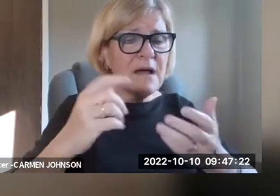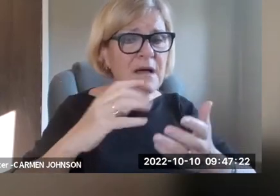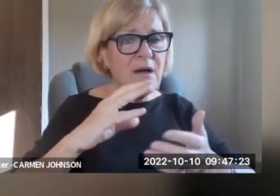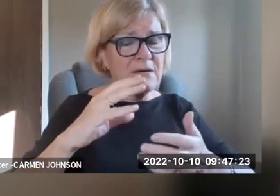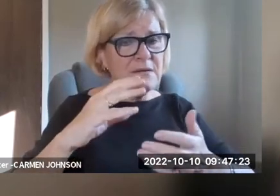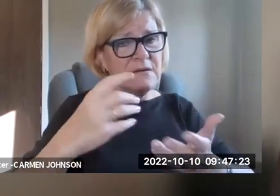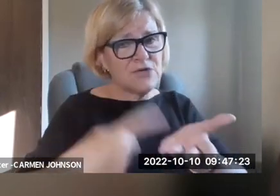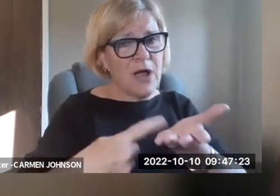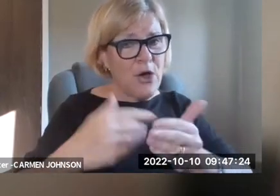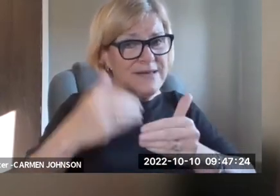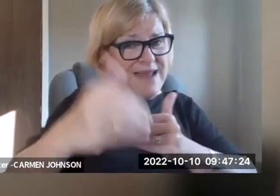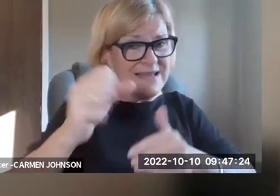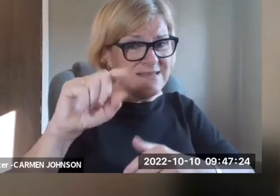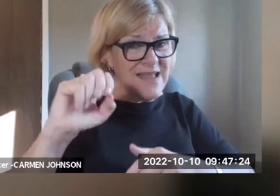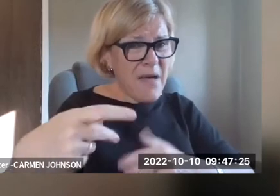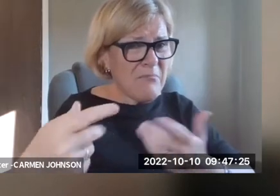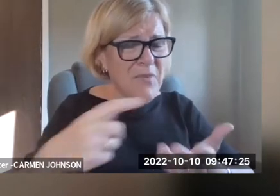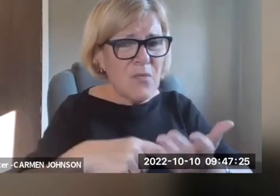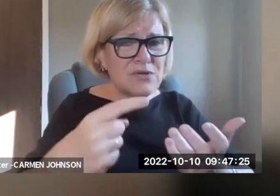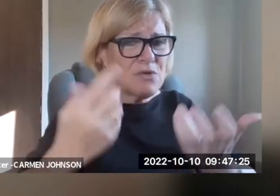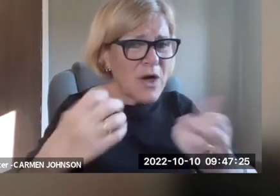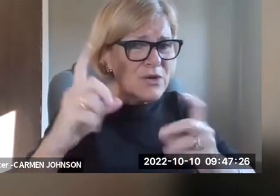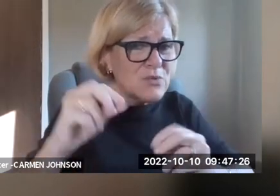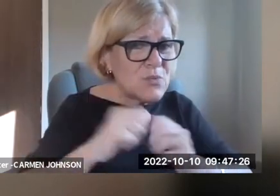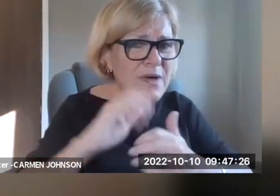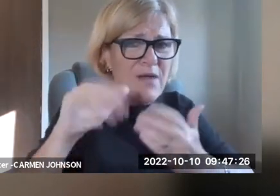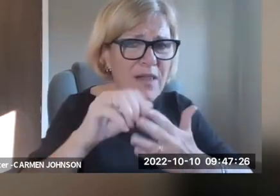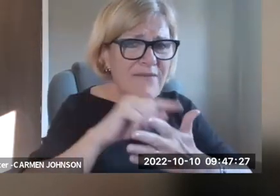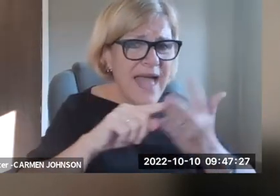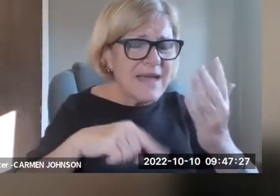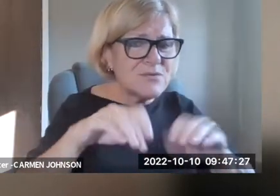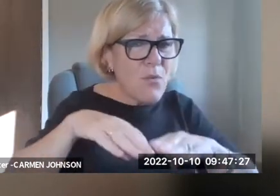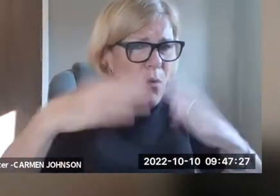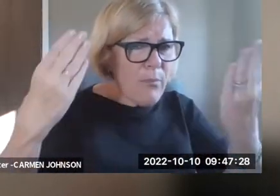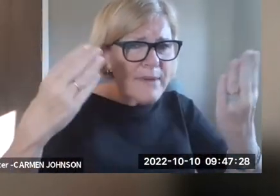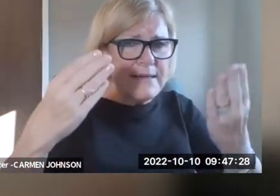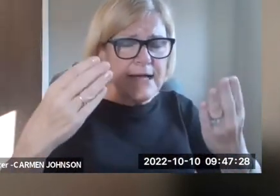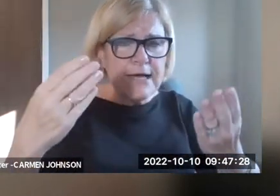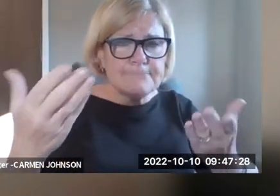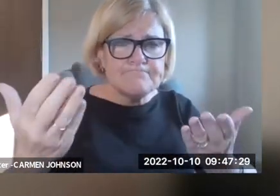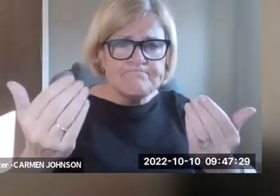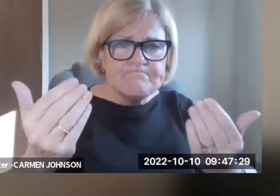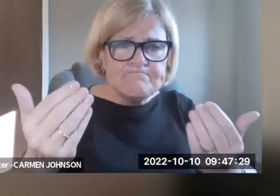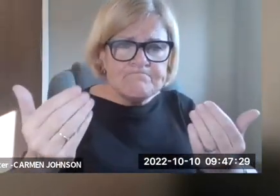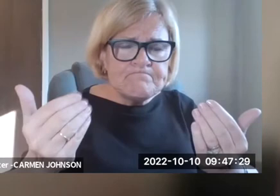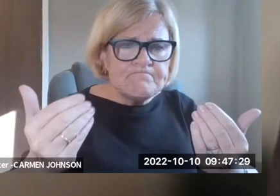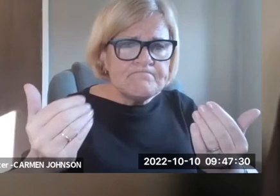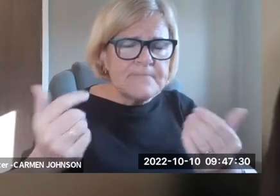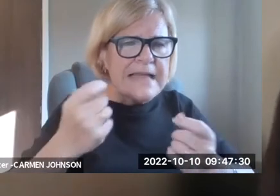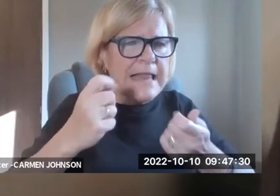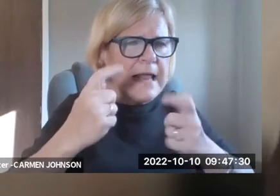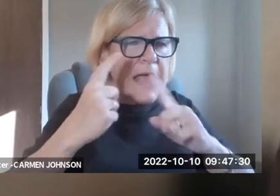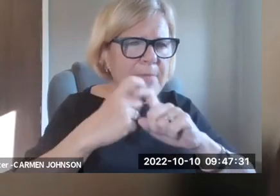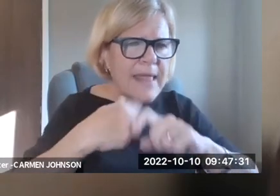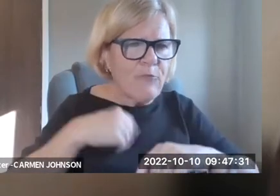we've got 10 minutes left. If there are people who want to speak to kind of next steps, things they wish we would do things you'd